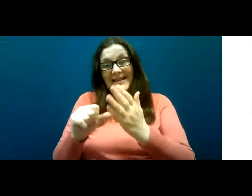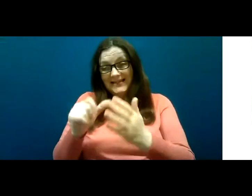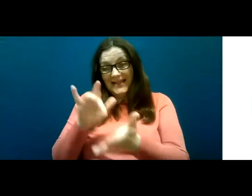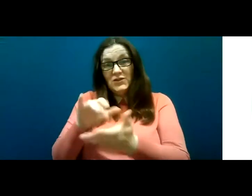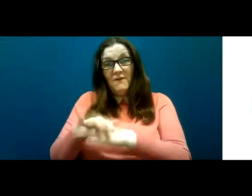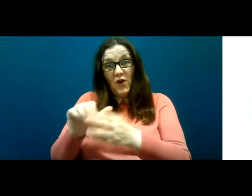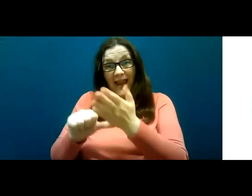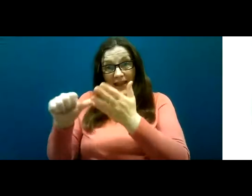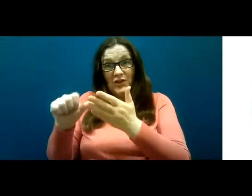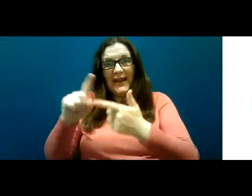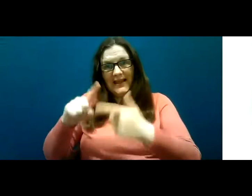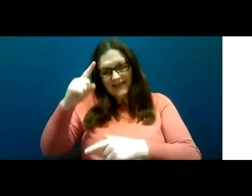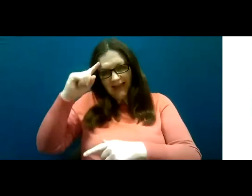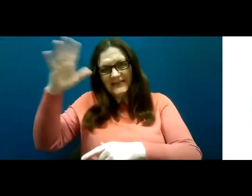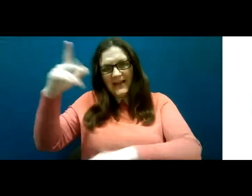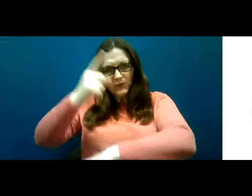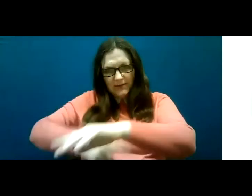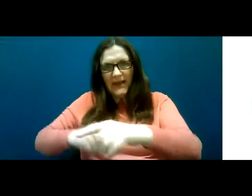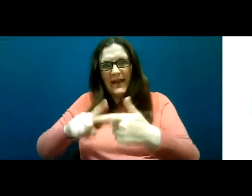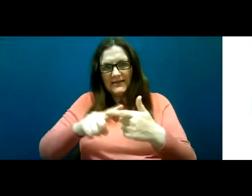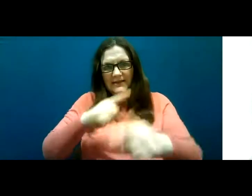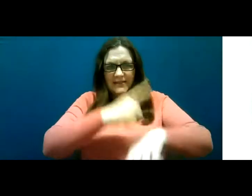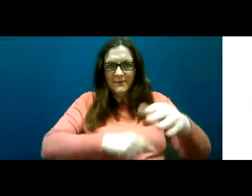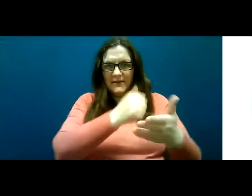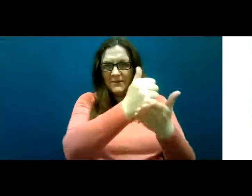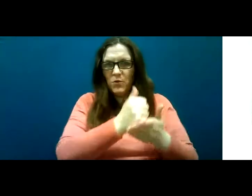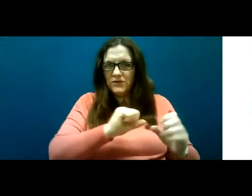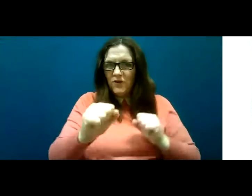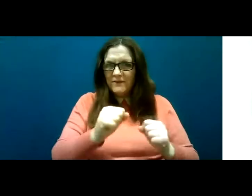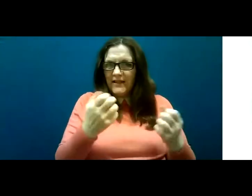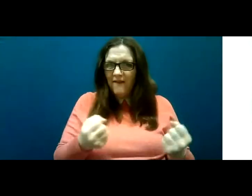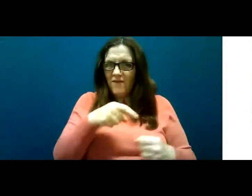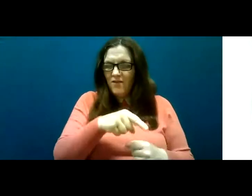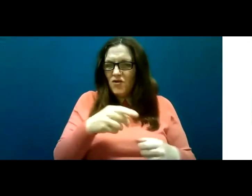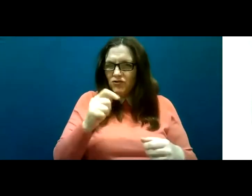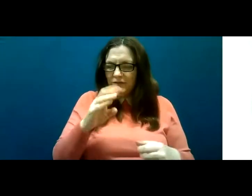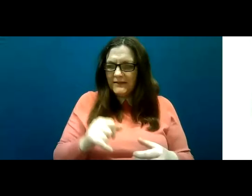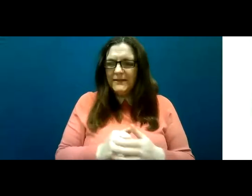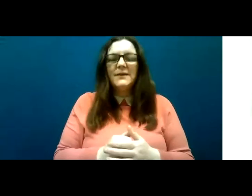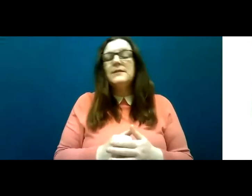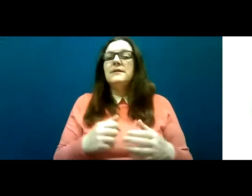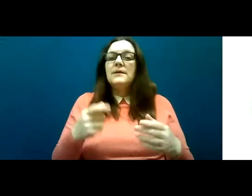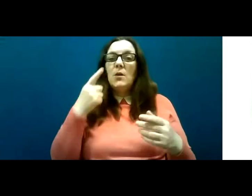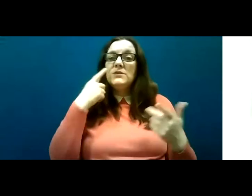and the Dorses of Charity Disability Support Services. I'm going to share my screen now.